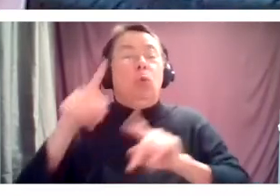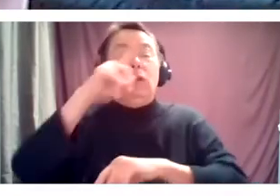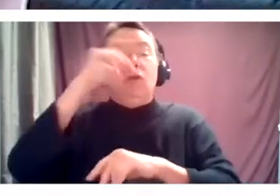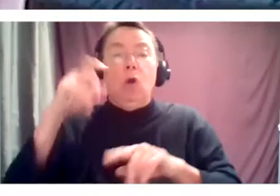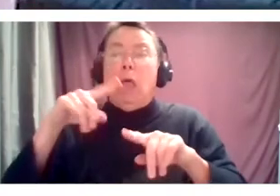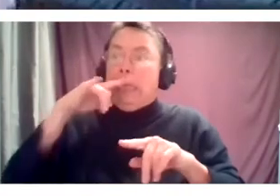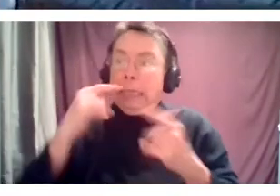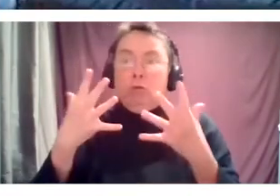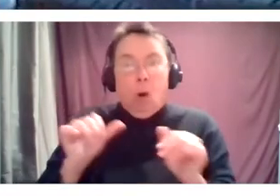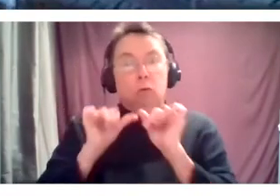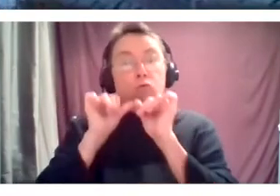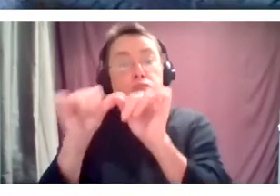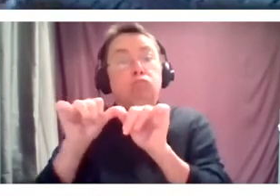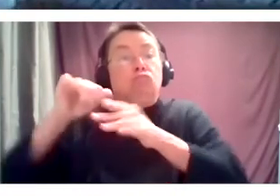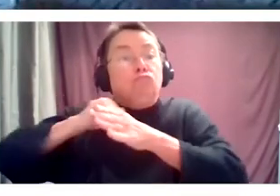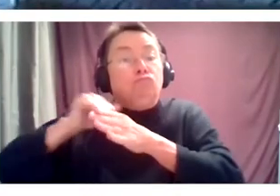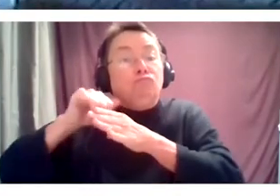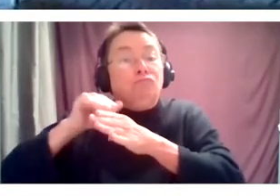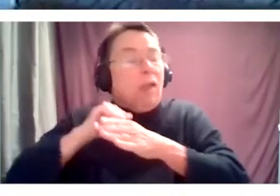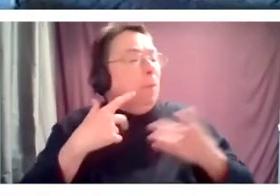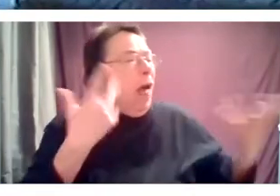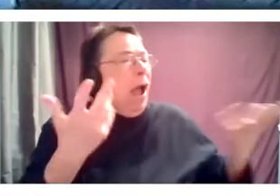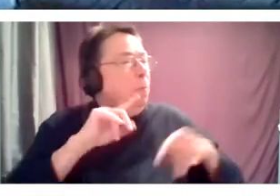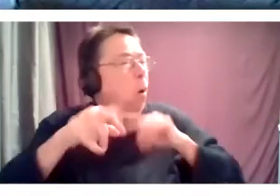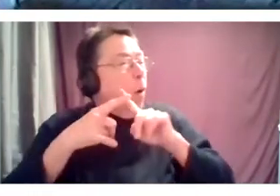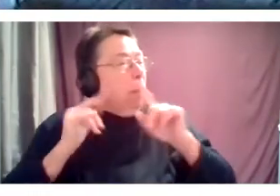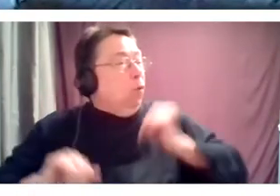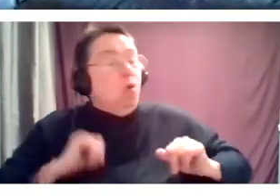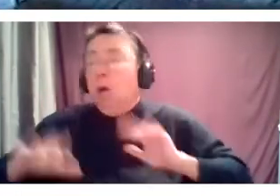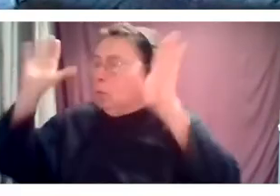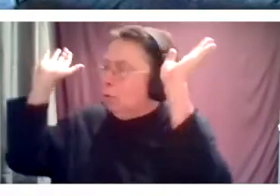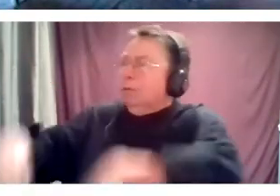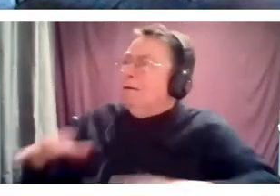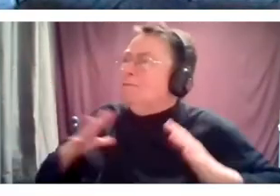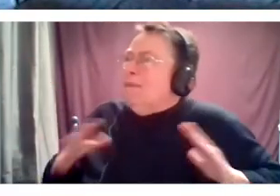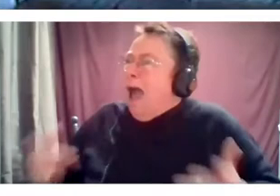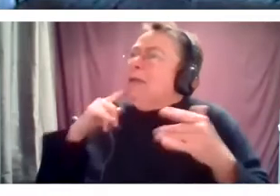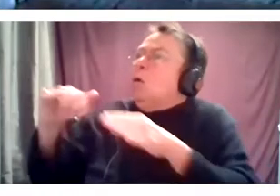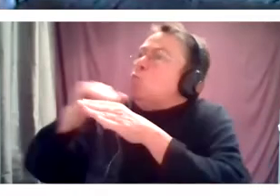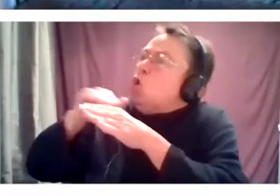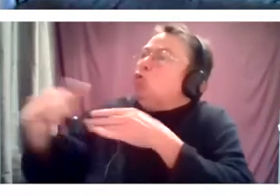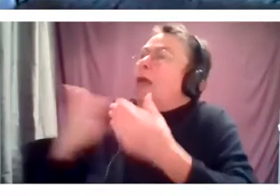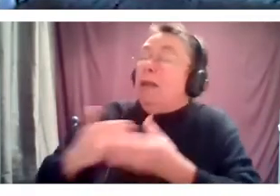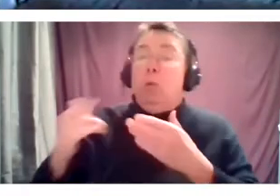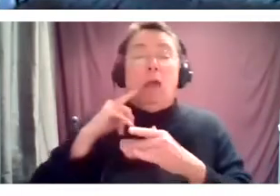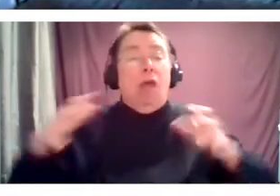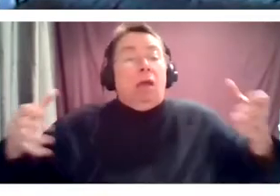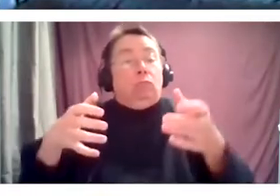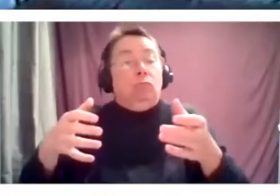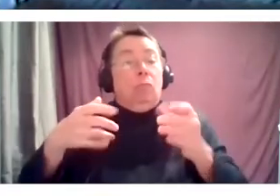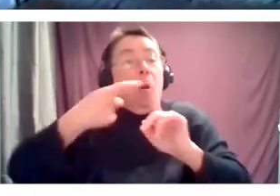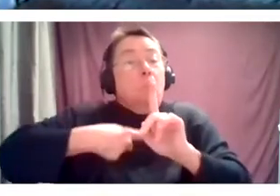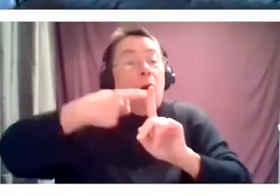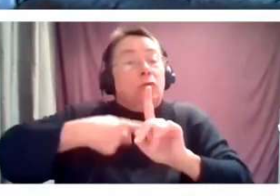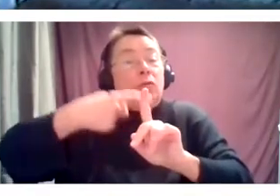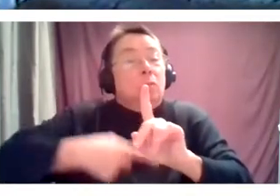rehearsing. We said, we don't know when you can perform. They said, we want to keep rehearsing. So they rehearsed for months, a number of times